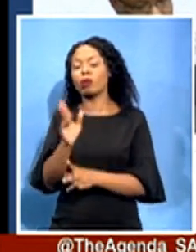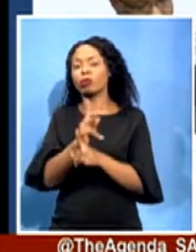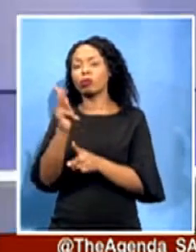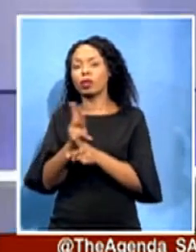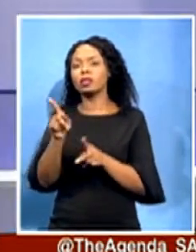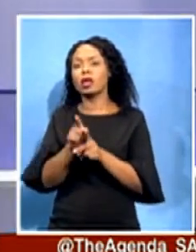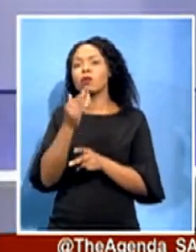process.